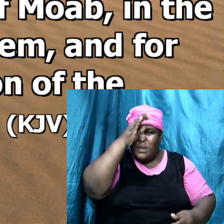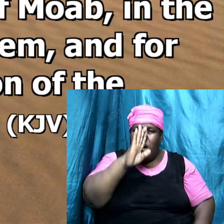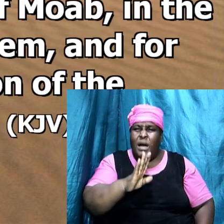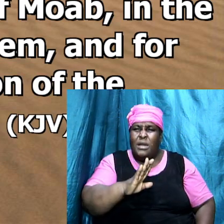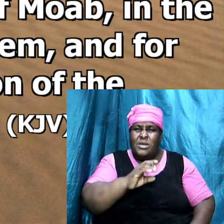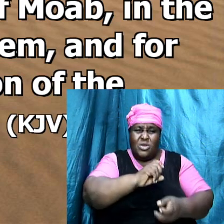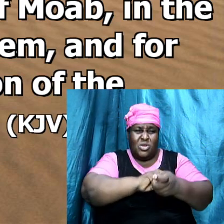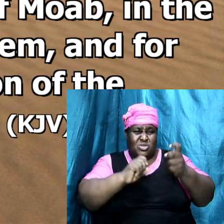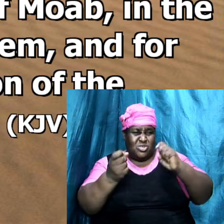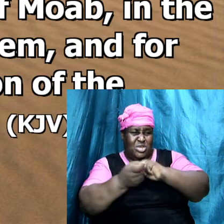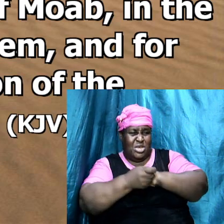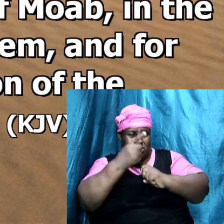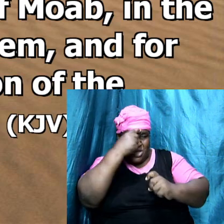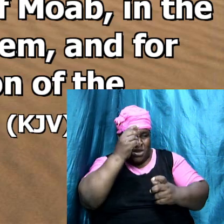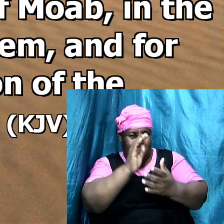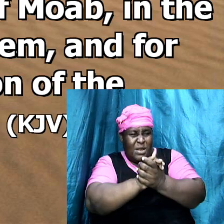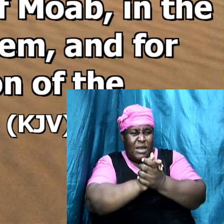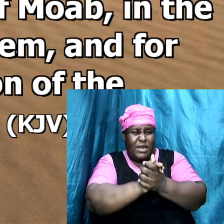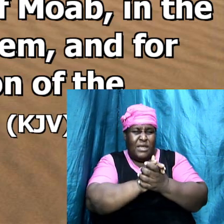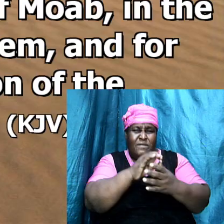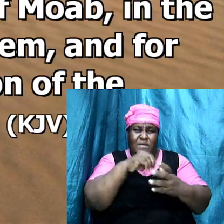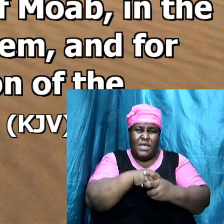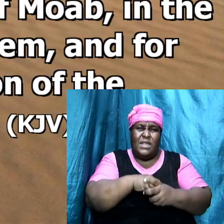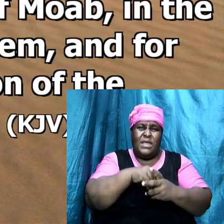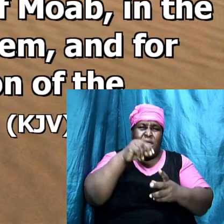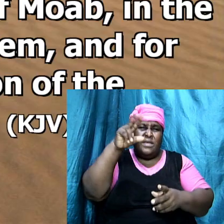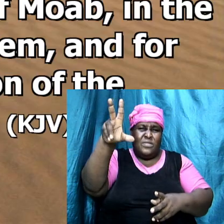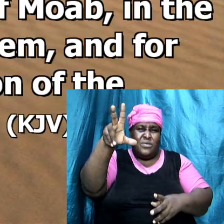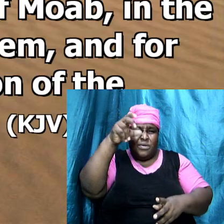turn and believe in a trinity.